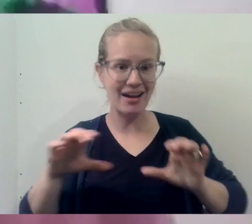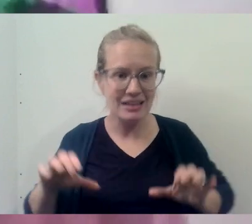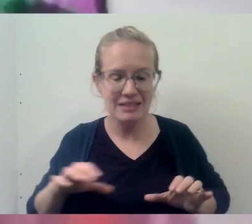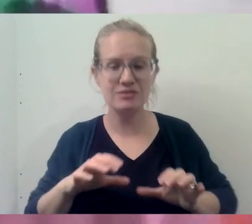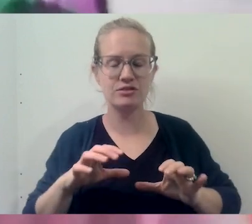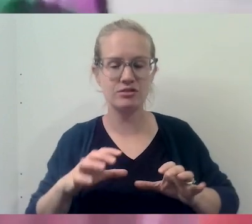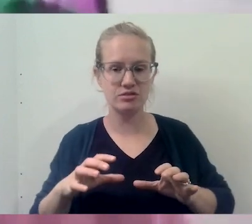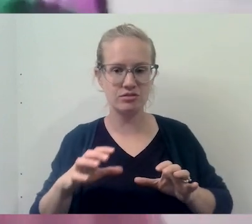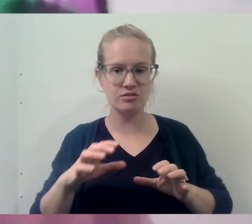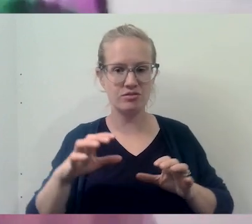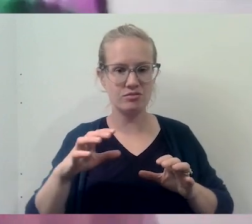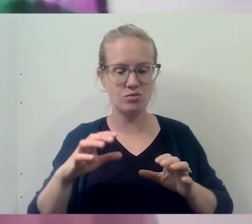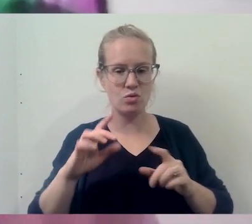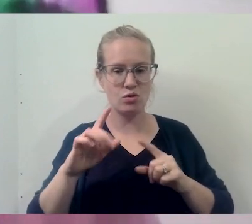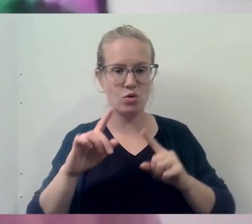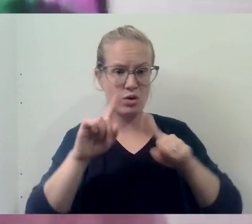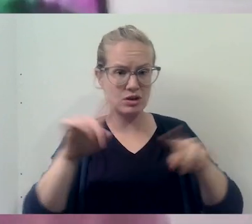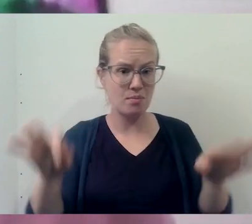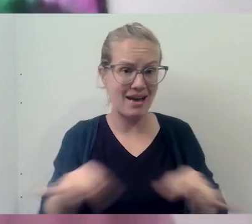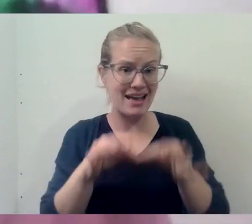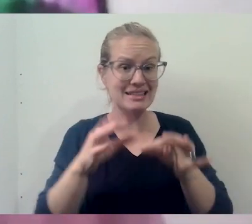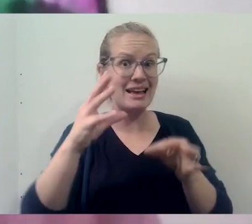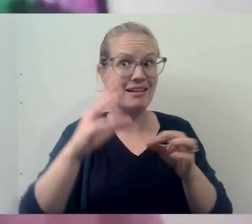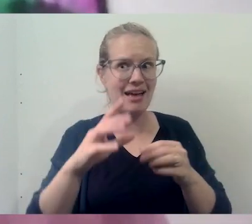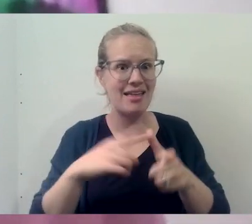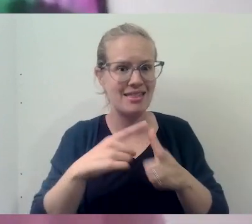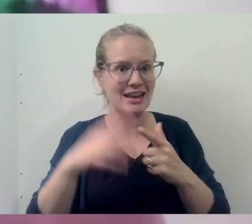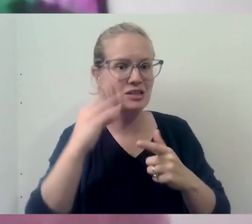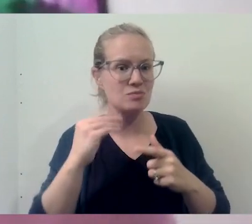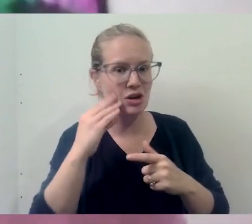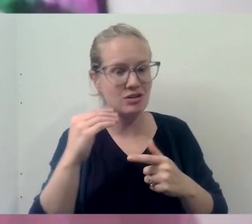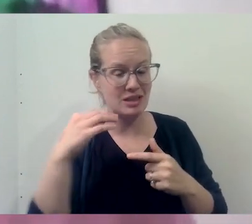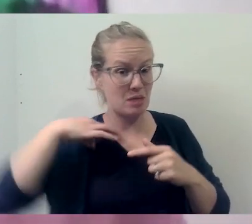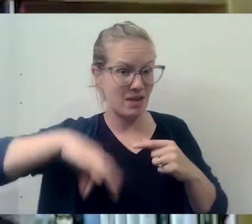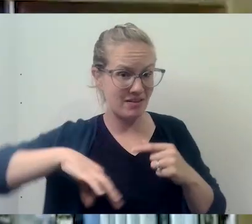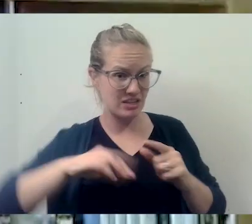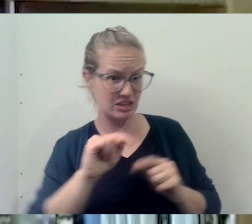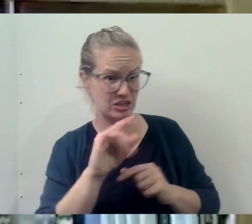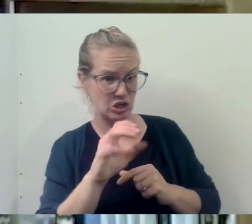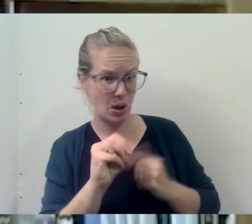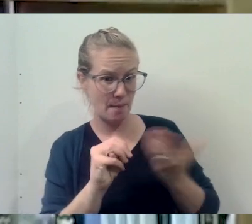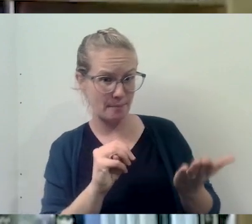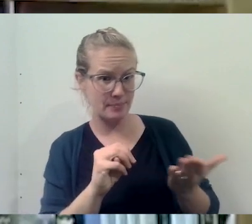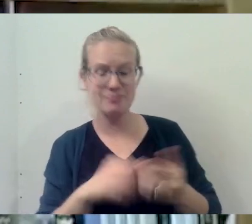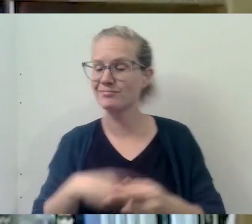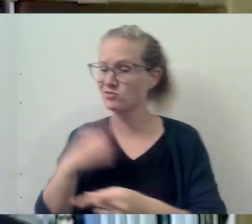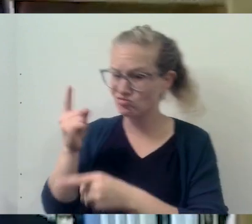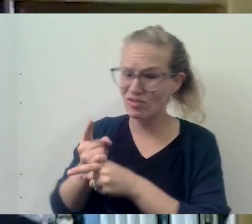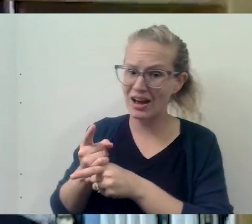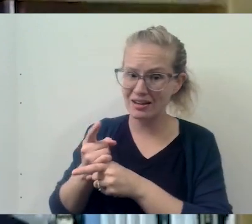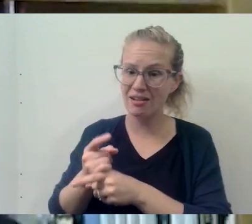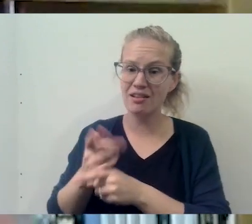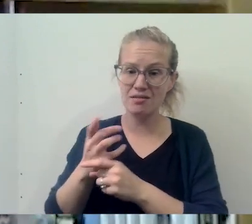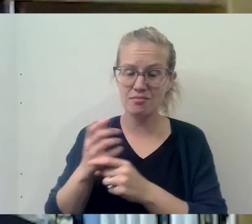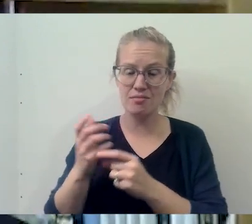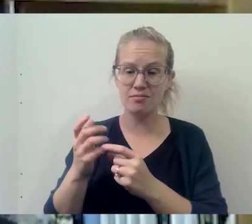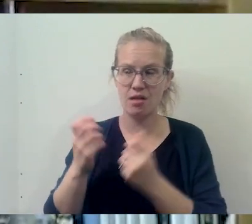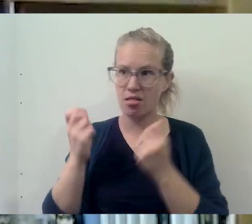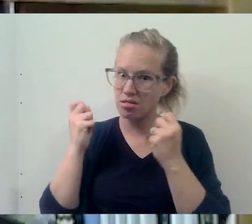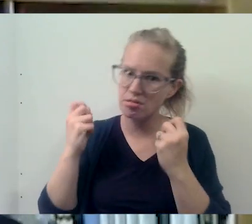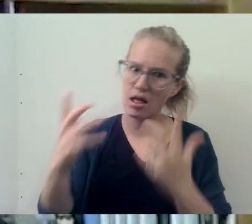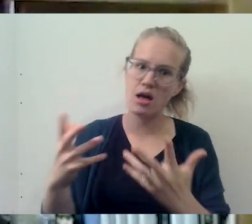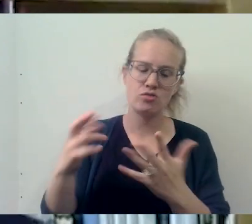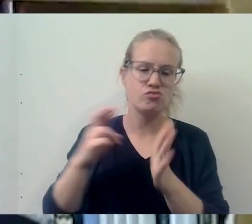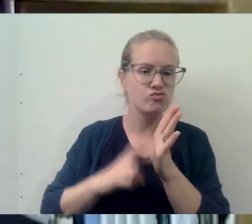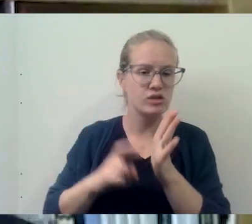going to mass and, and having those mental health benefits? Tom, why don't we start with you? Yeah, you know, right. You're right, Tony. There's a lot, there's a boatload